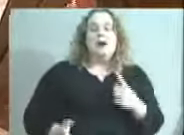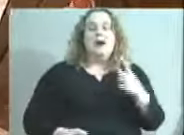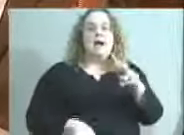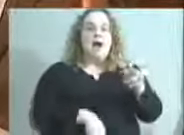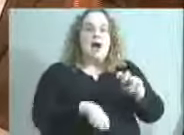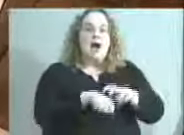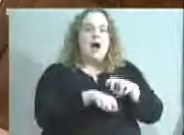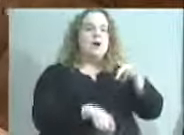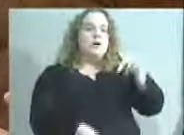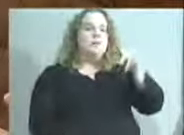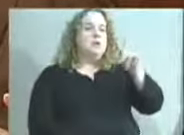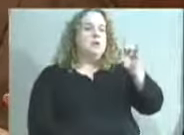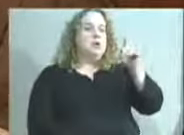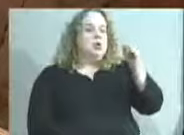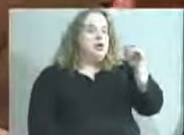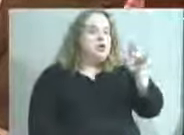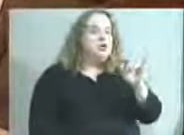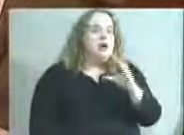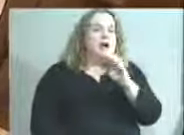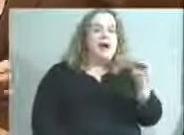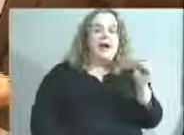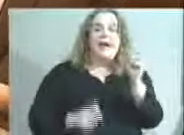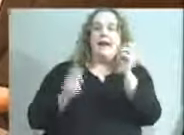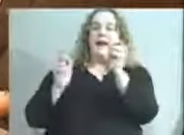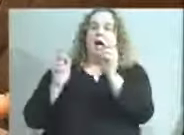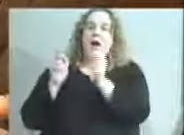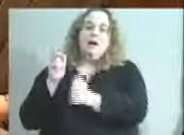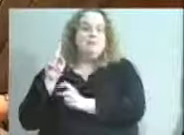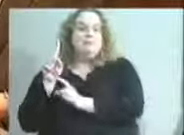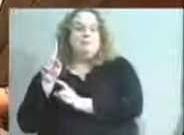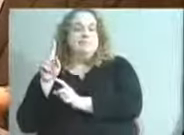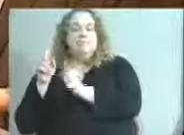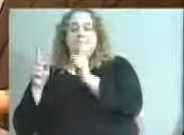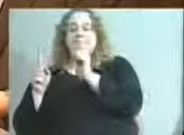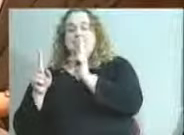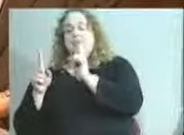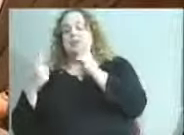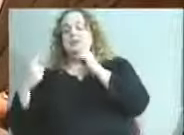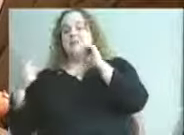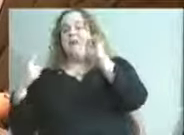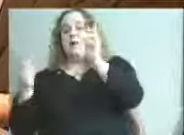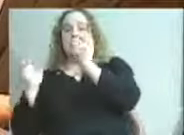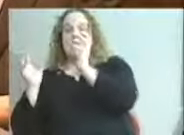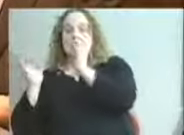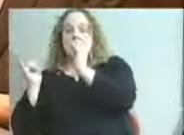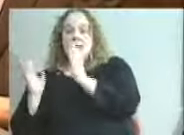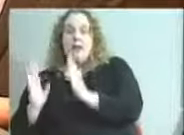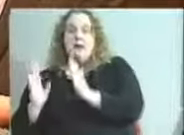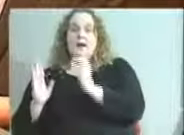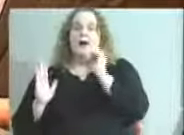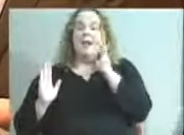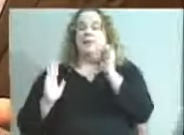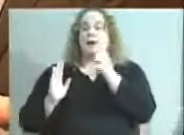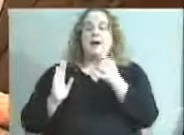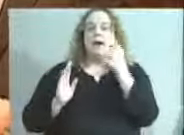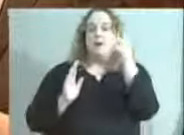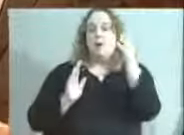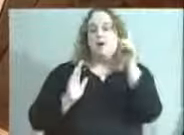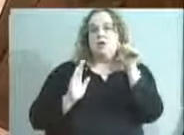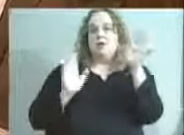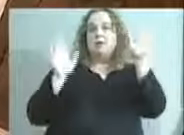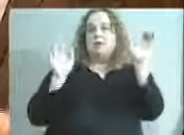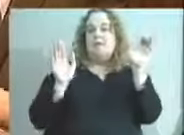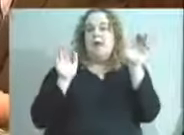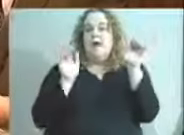all-star high school basketball player and everything in between. So, if there's anybody that deserves to be flying with the Angels tonight, it's certainly Jay